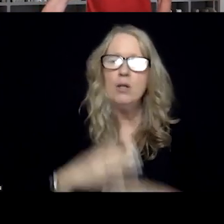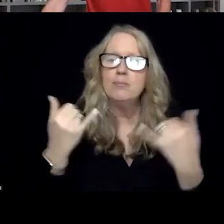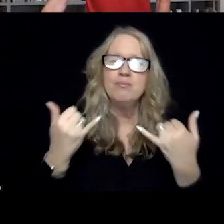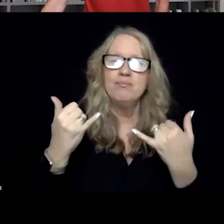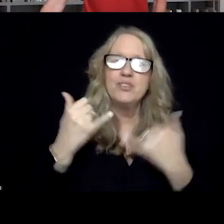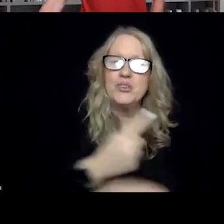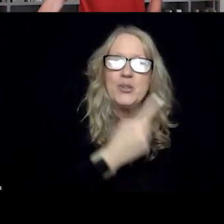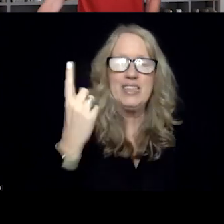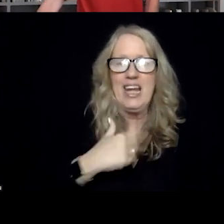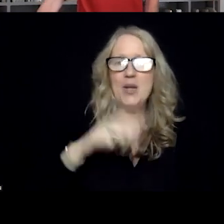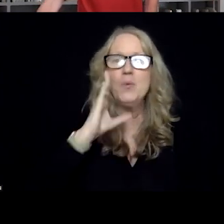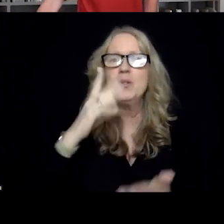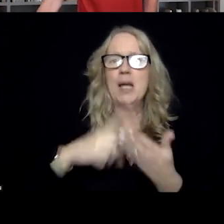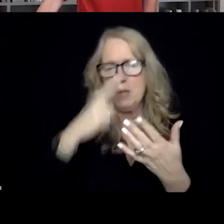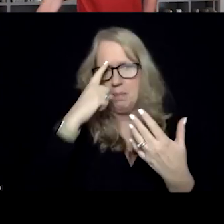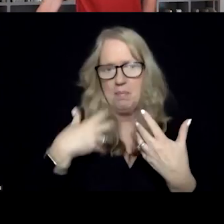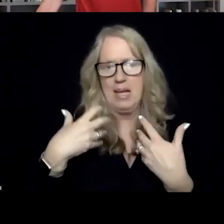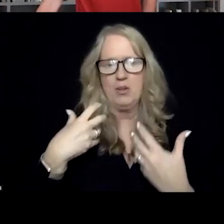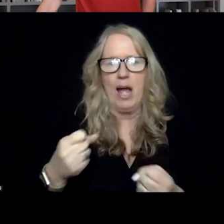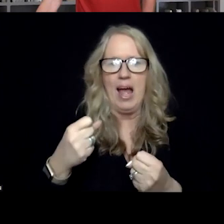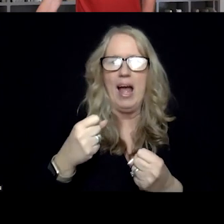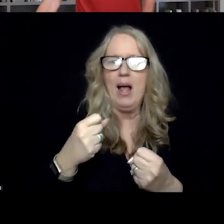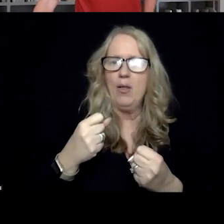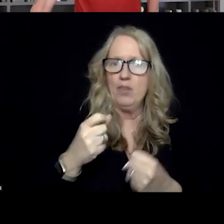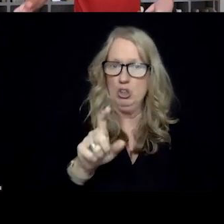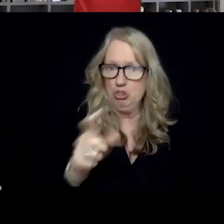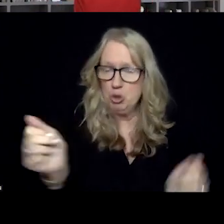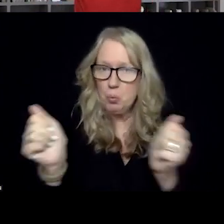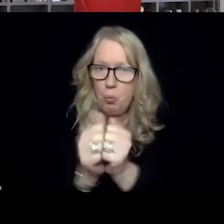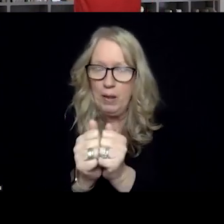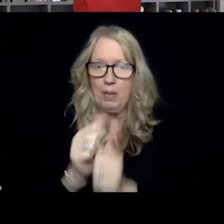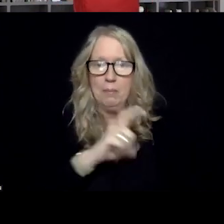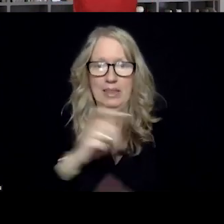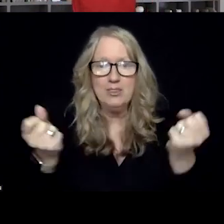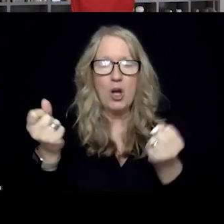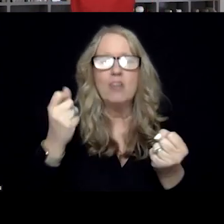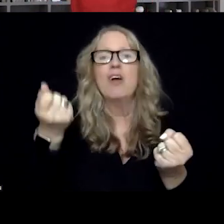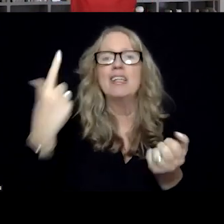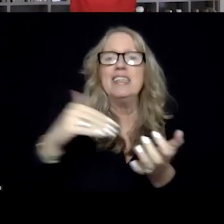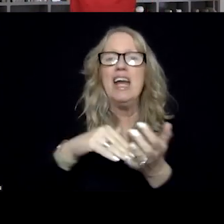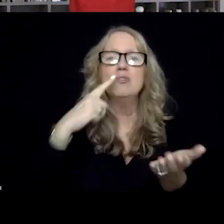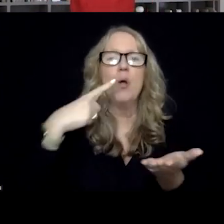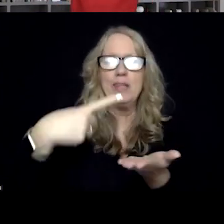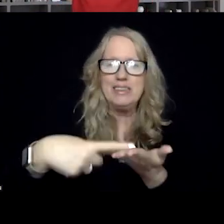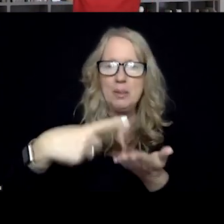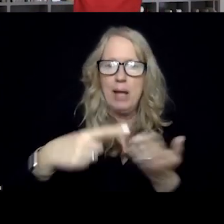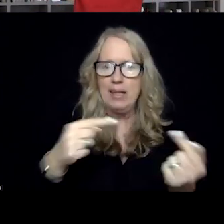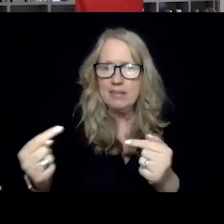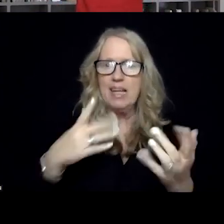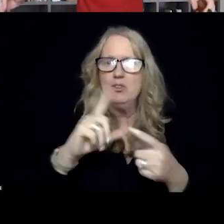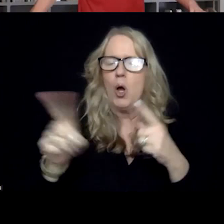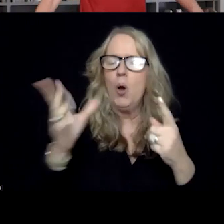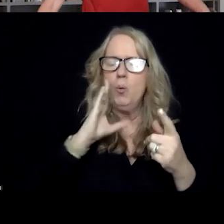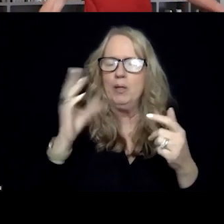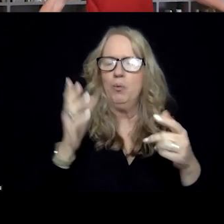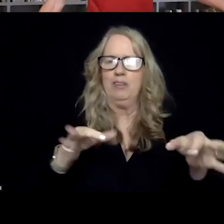we're going to debate mental health should come with a police car. And again, this is a debate. So we're going to define the boundaries and move